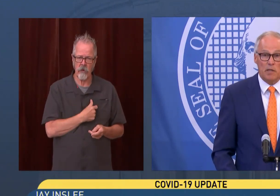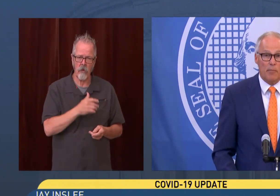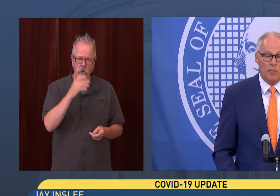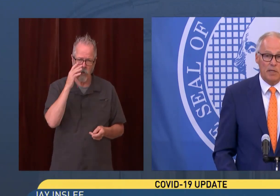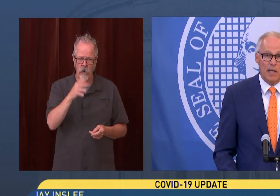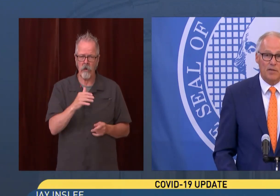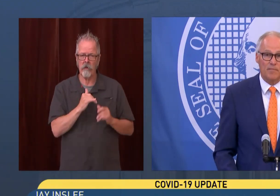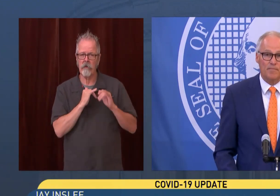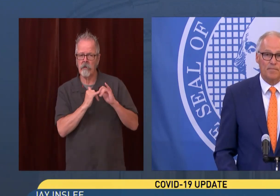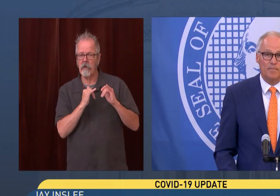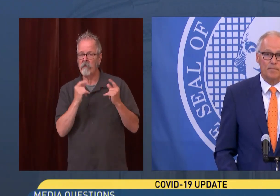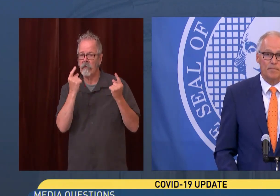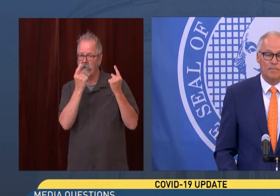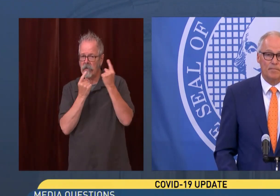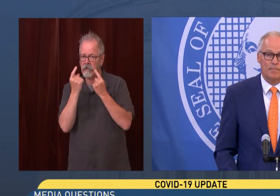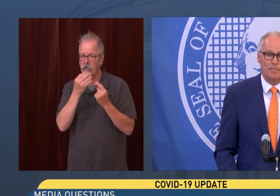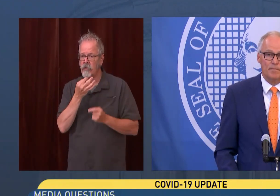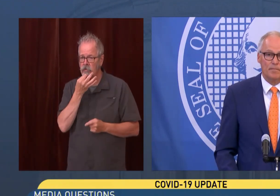measures in the upcoming days.